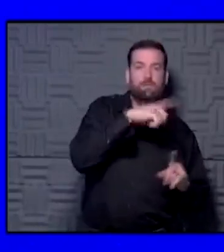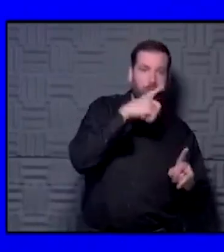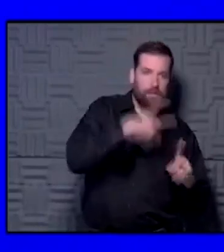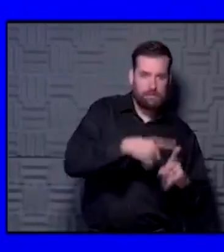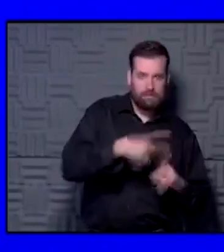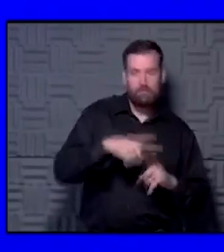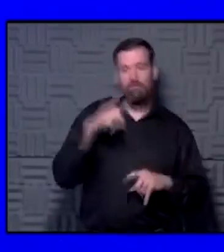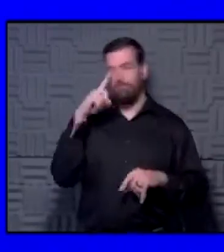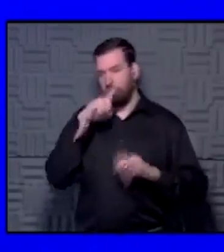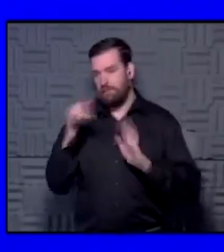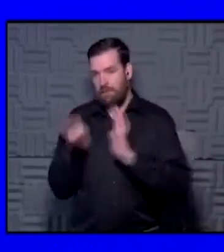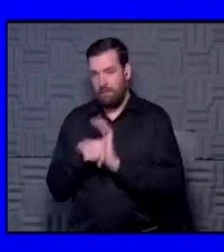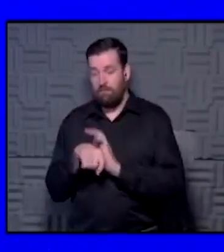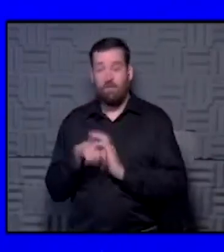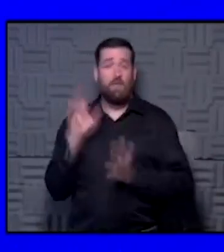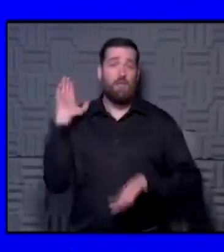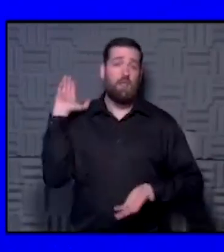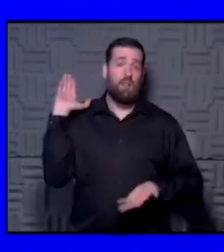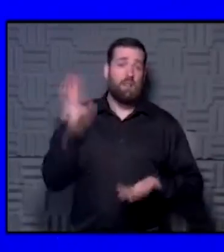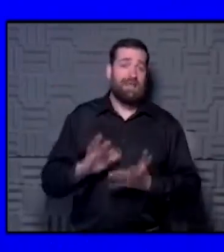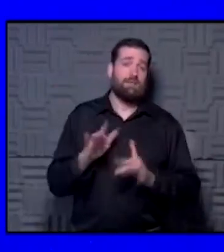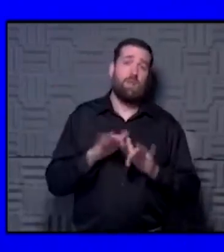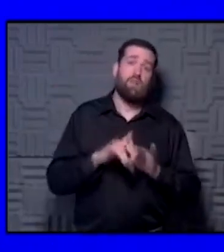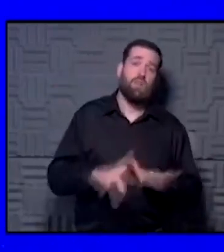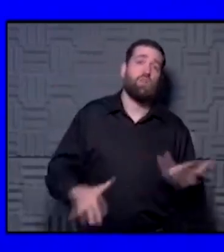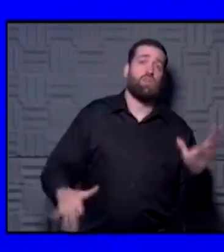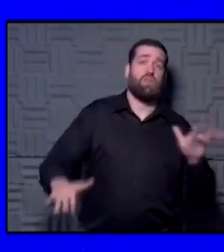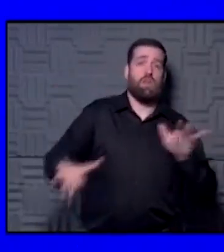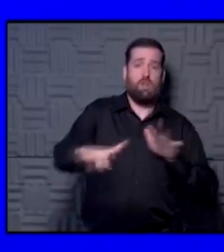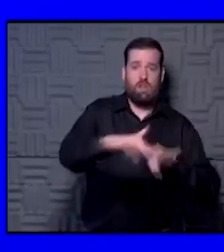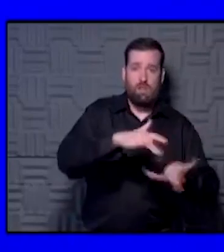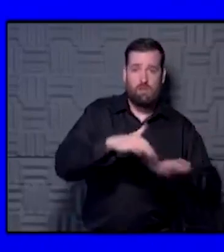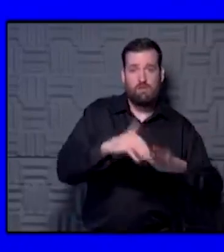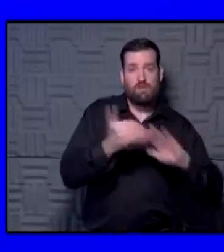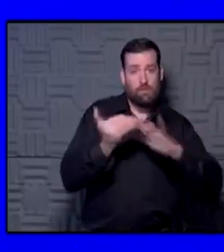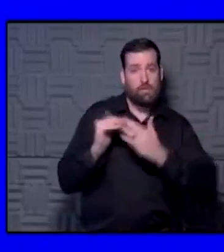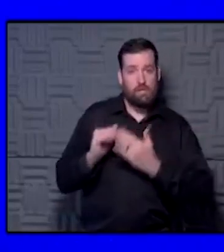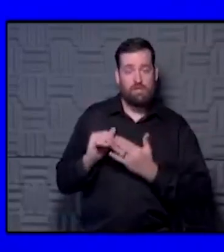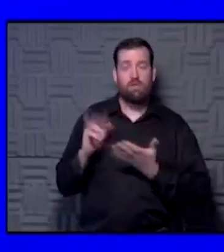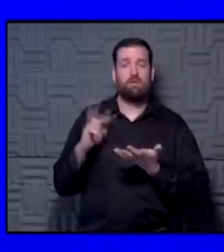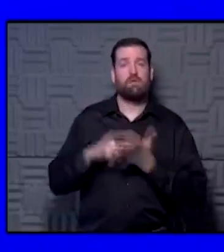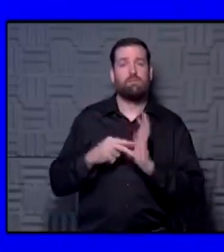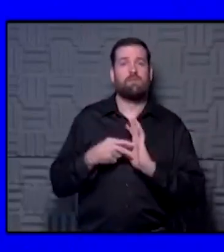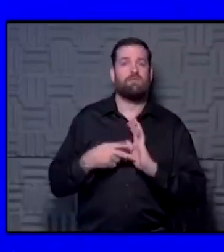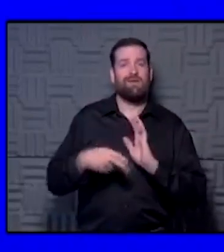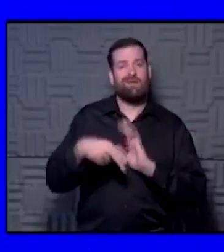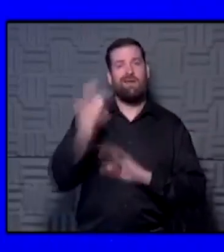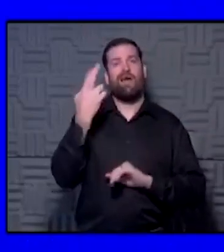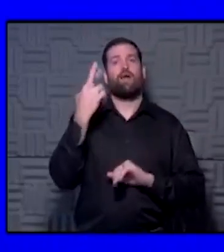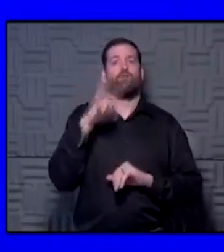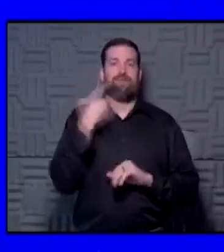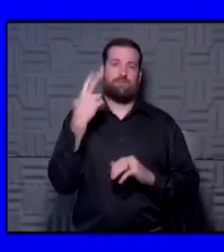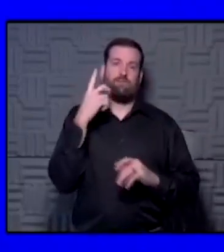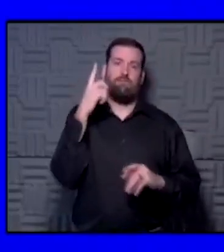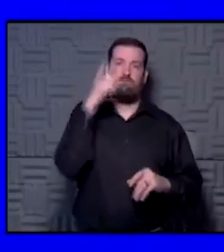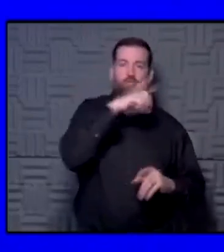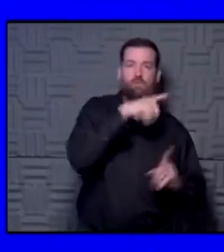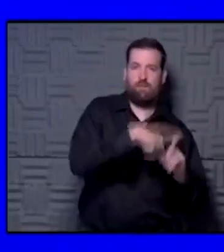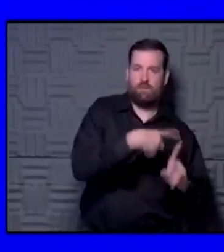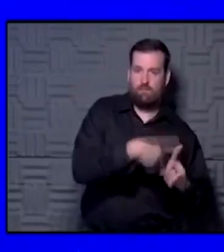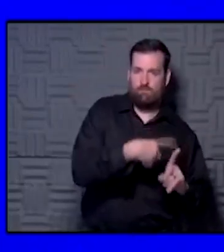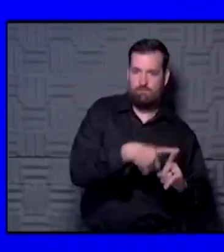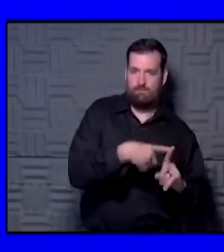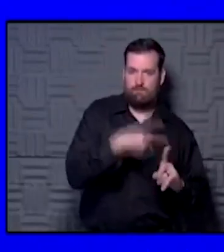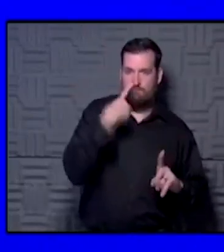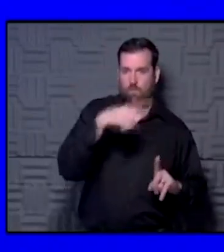Certainly if there's not as much activity of the infection in the community, you are more likely to have a false positive test for the